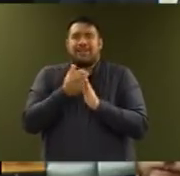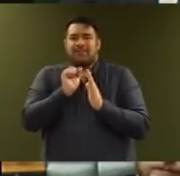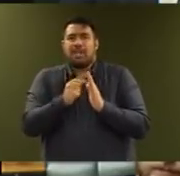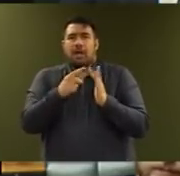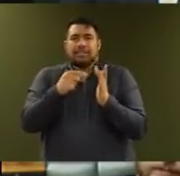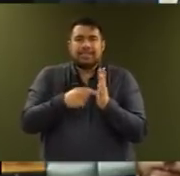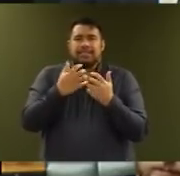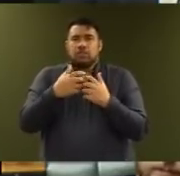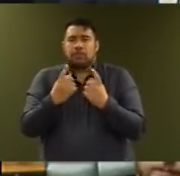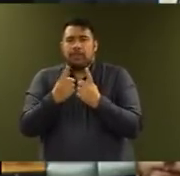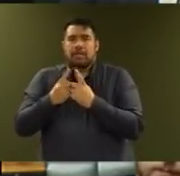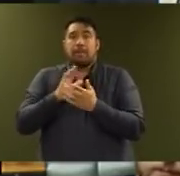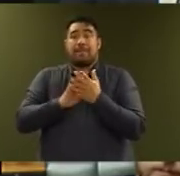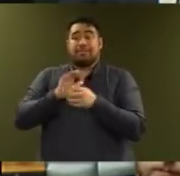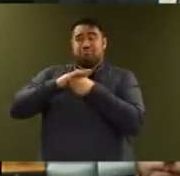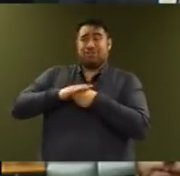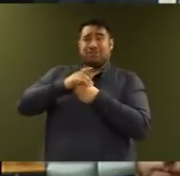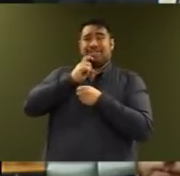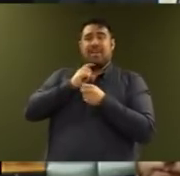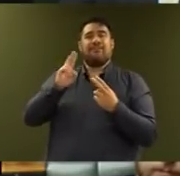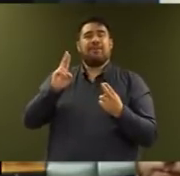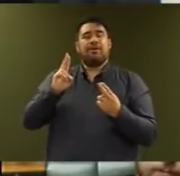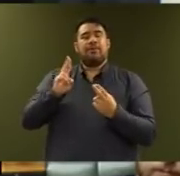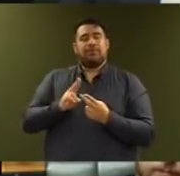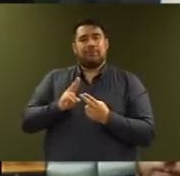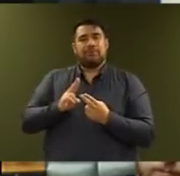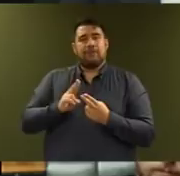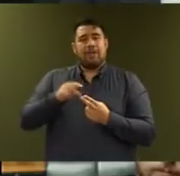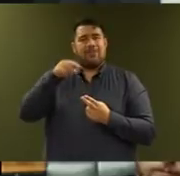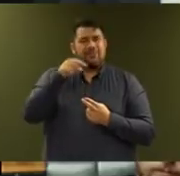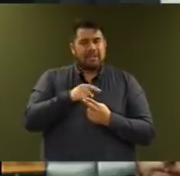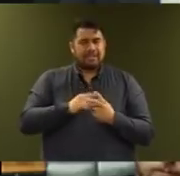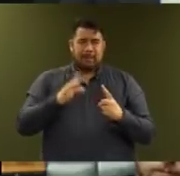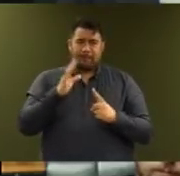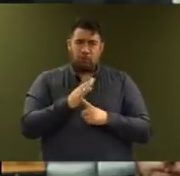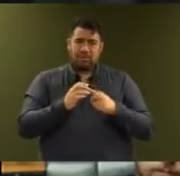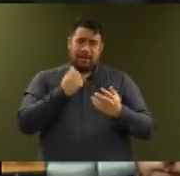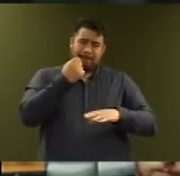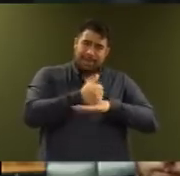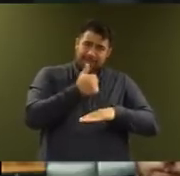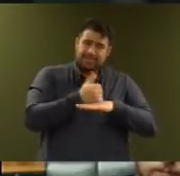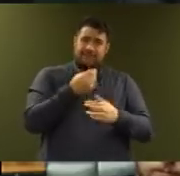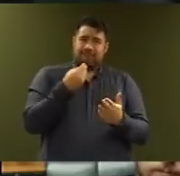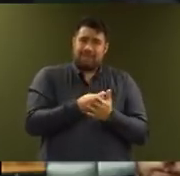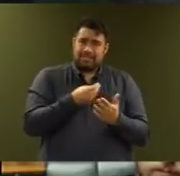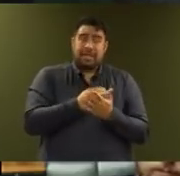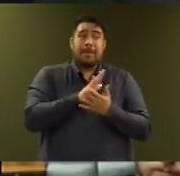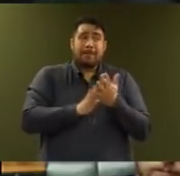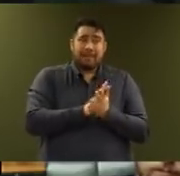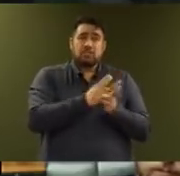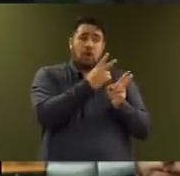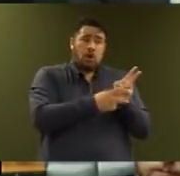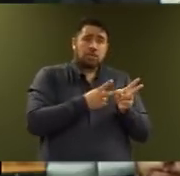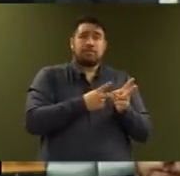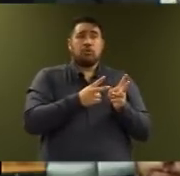pressure off overworked staff. This is the bread and butter funding that makes our hospitals and health services